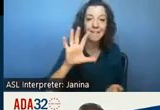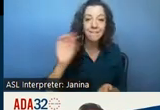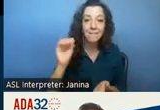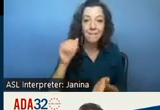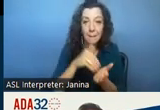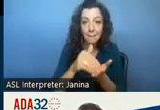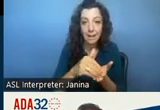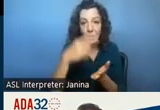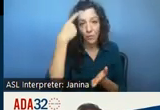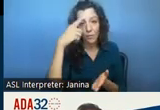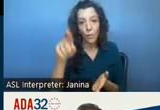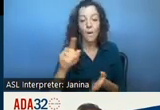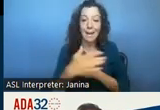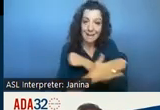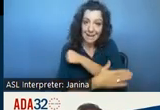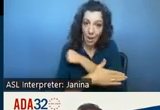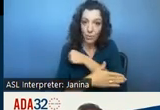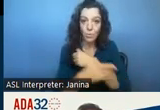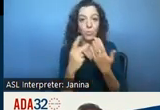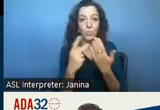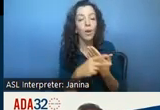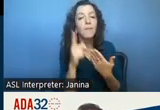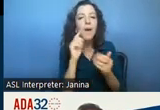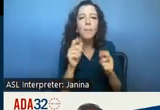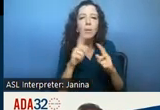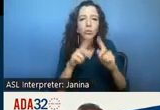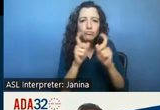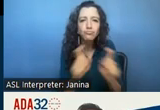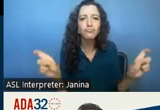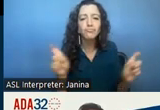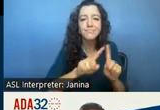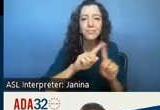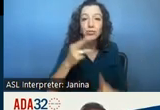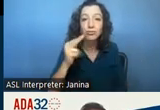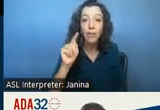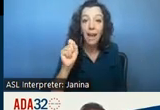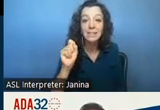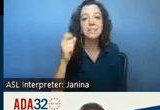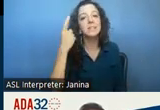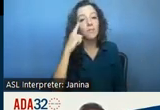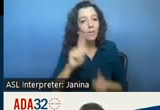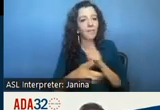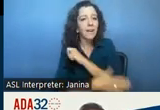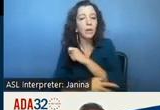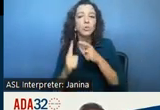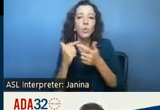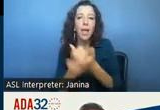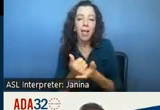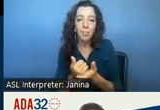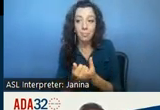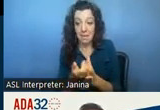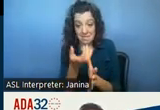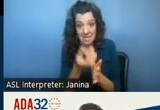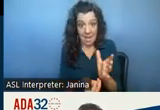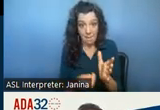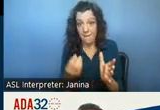program to provide grants to counties to help them bridge the digital divide for older adults and individuals with disabilities in this